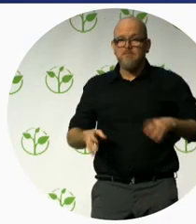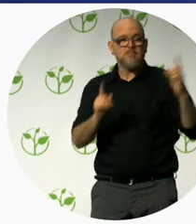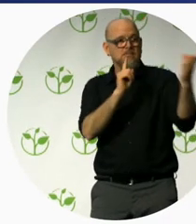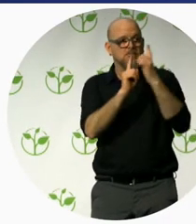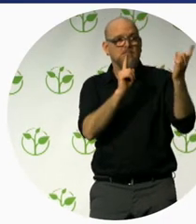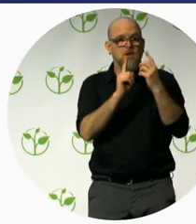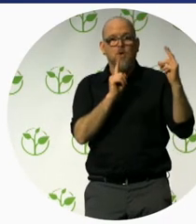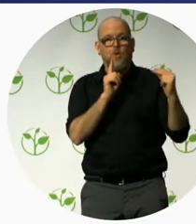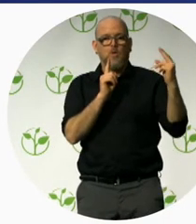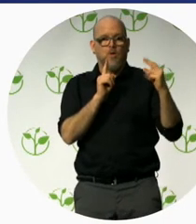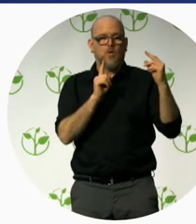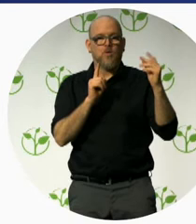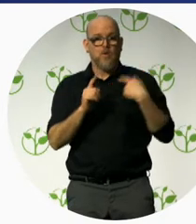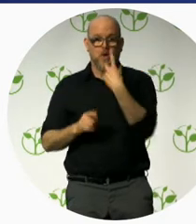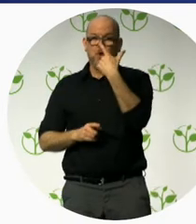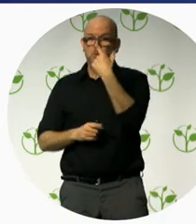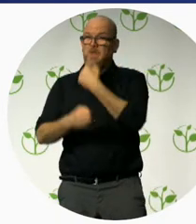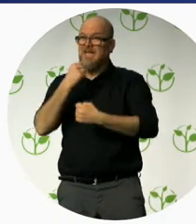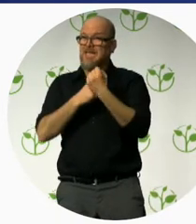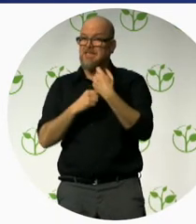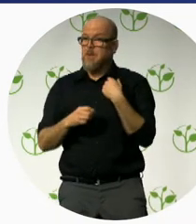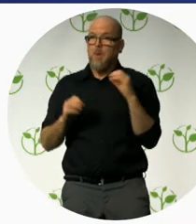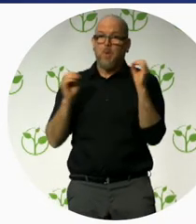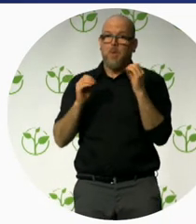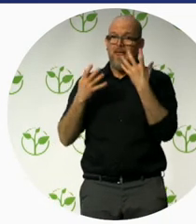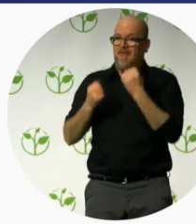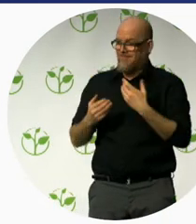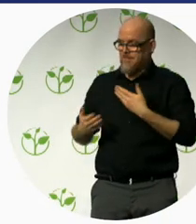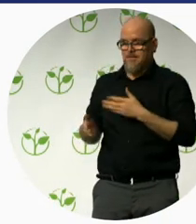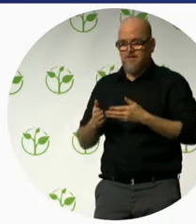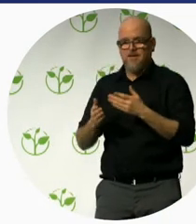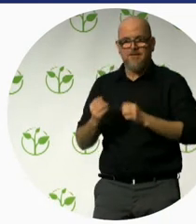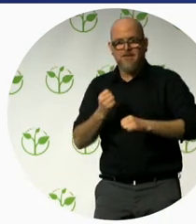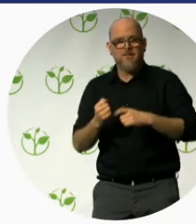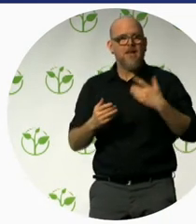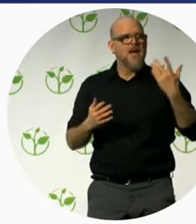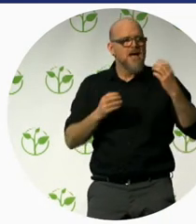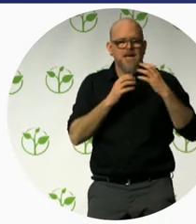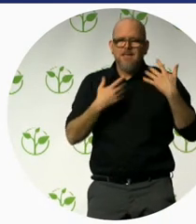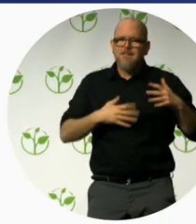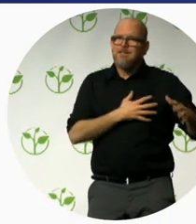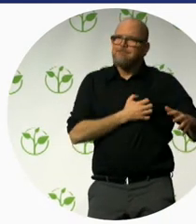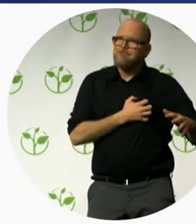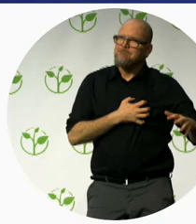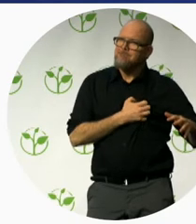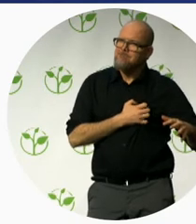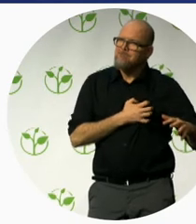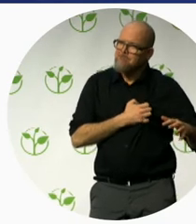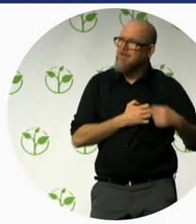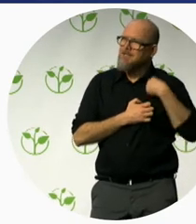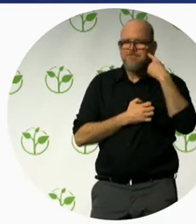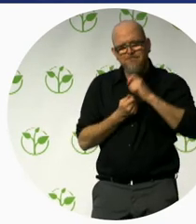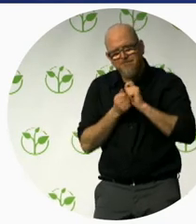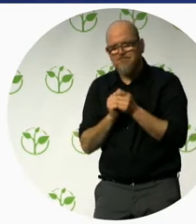was not possible okay gondolas for all onlus aims to solve this problem